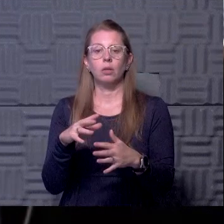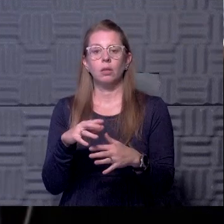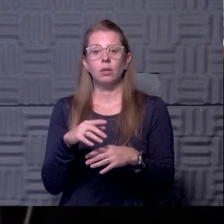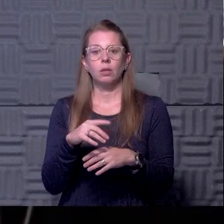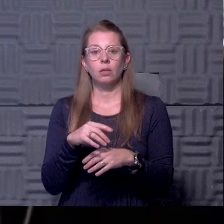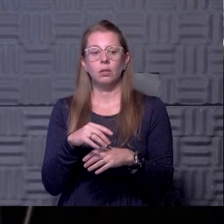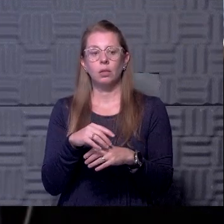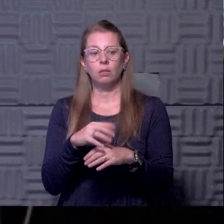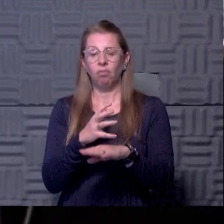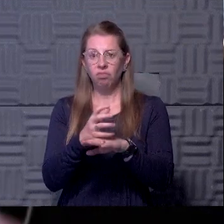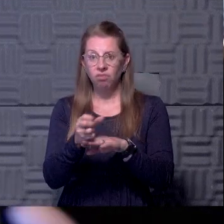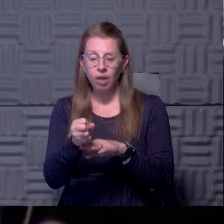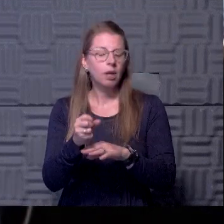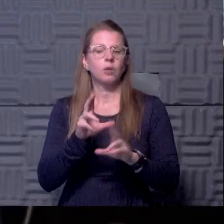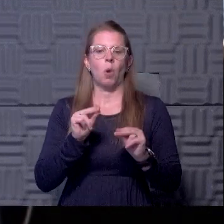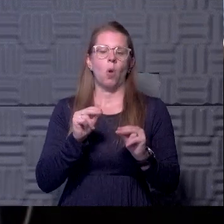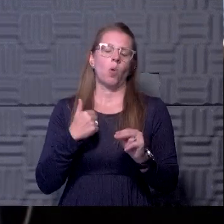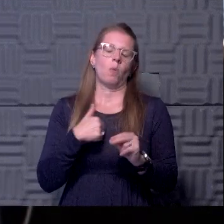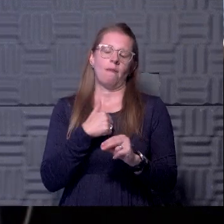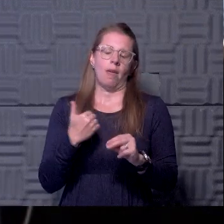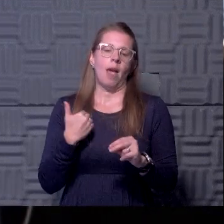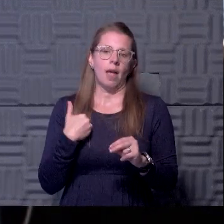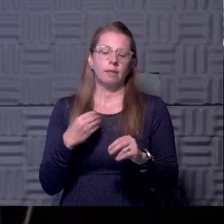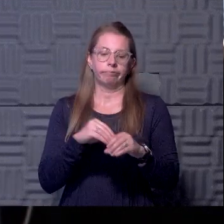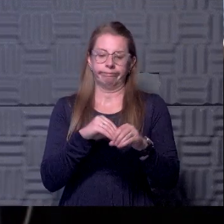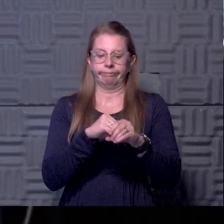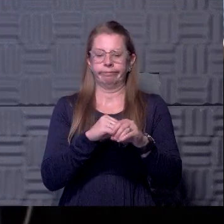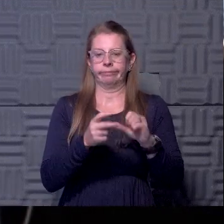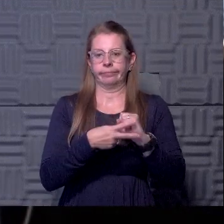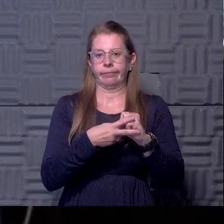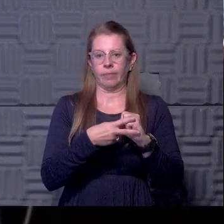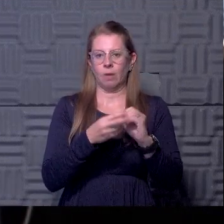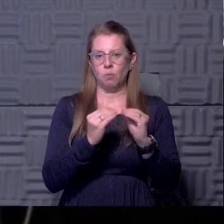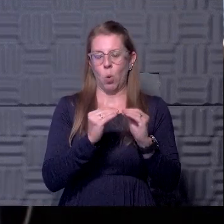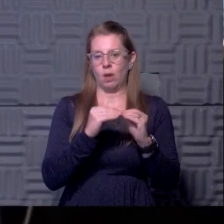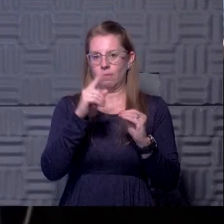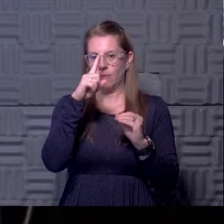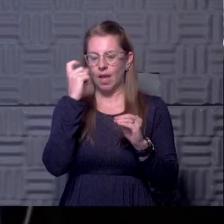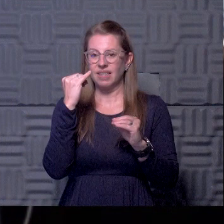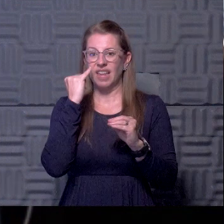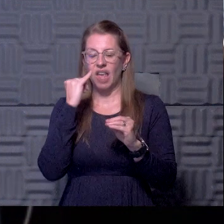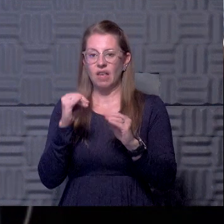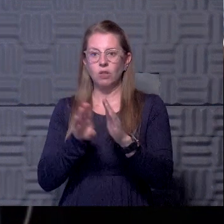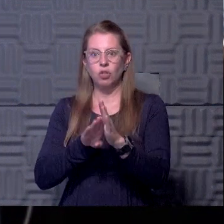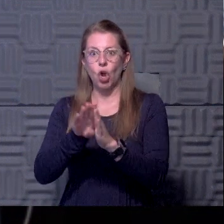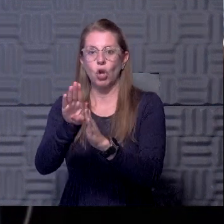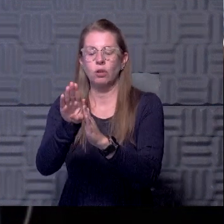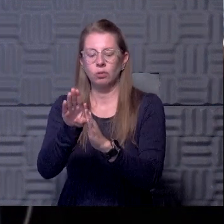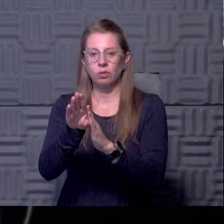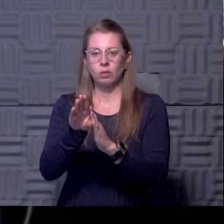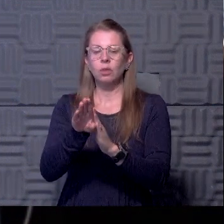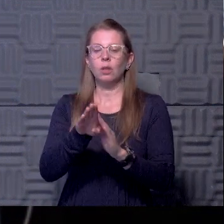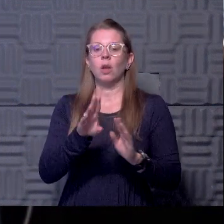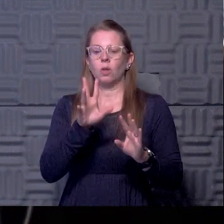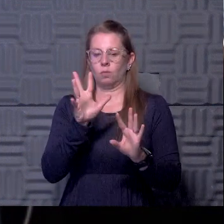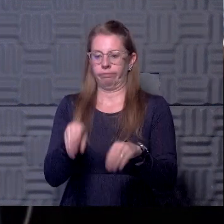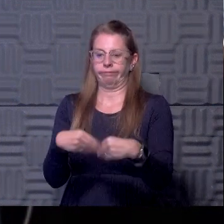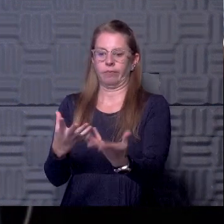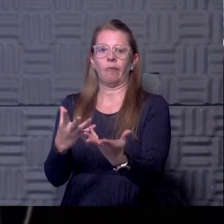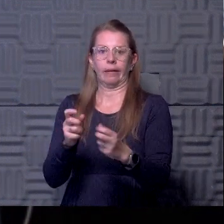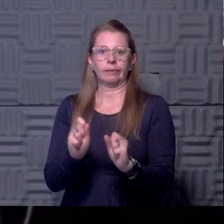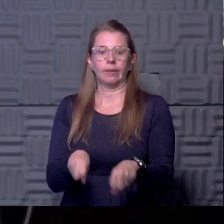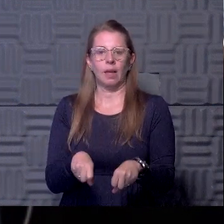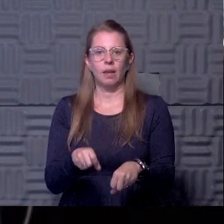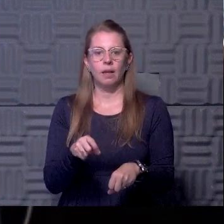deliberately maintained excess capacity so that we can handle surges when our clients need it, um, because they've all